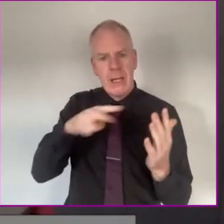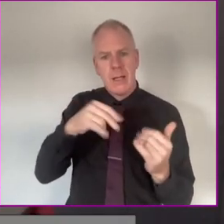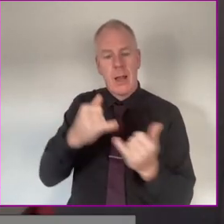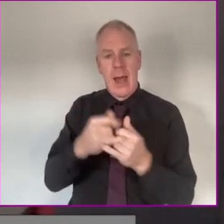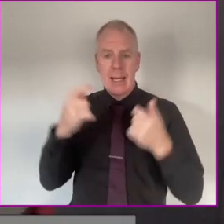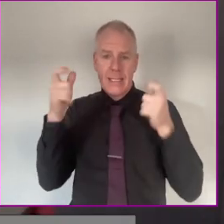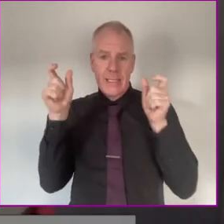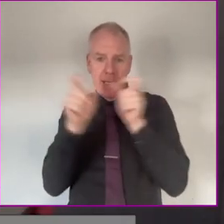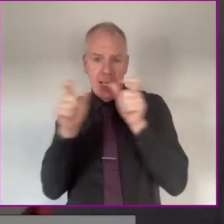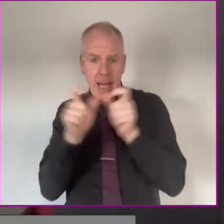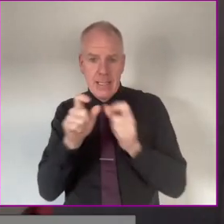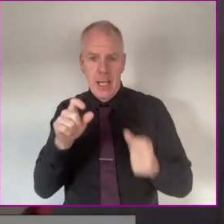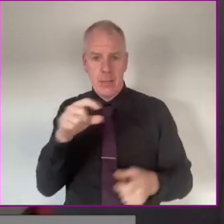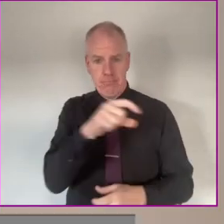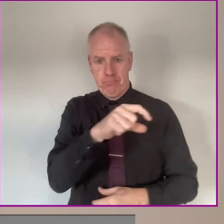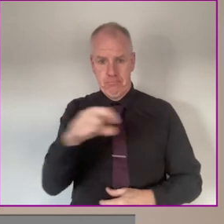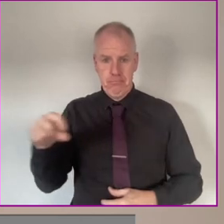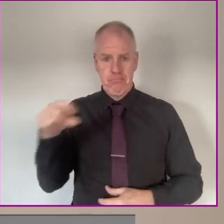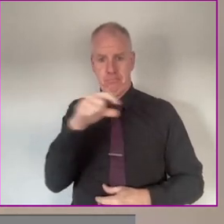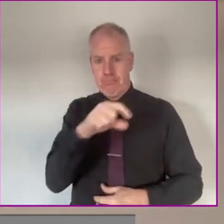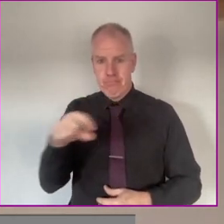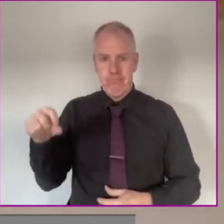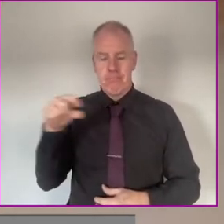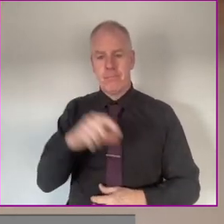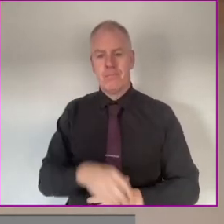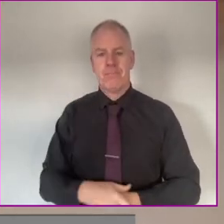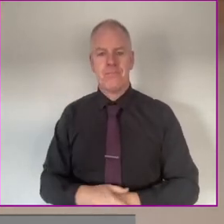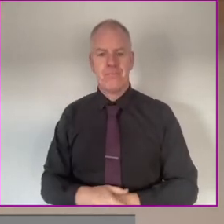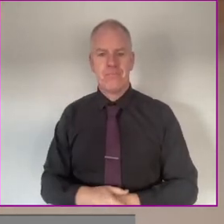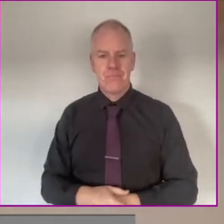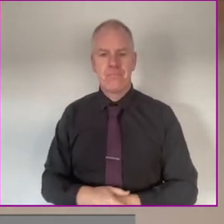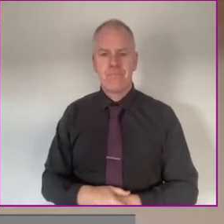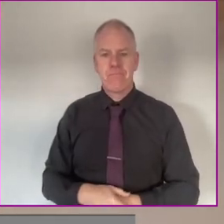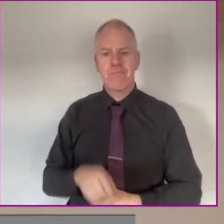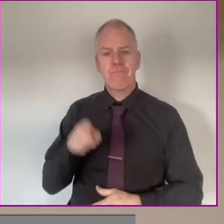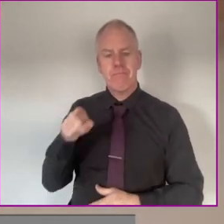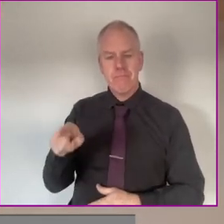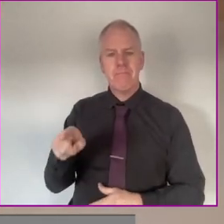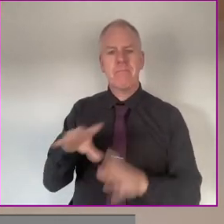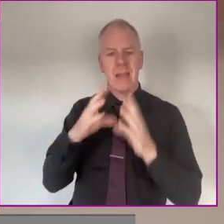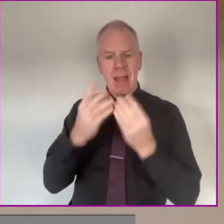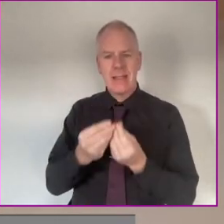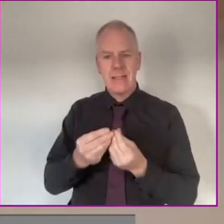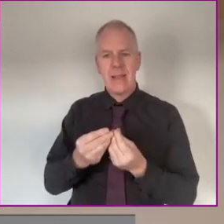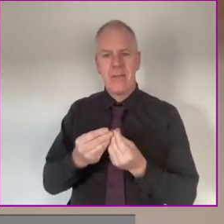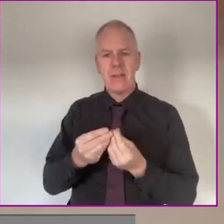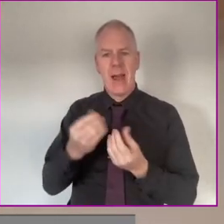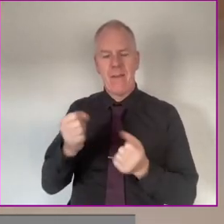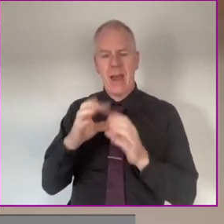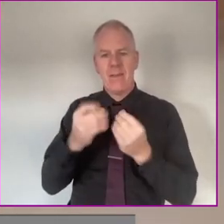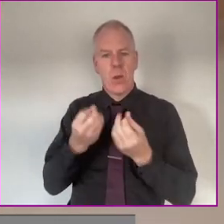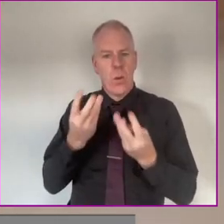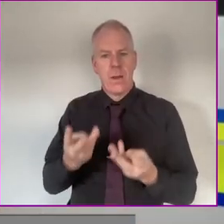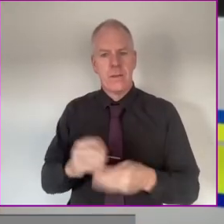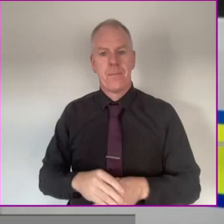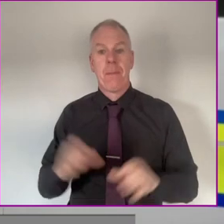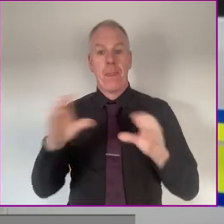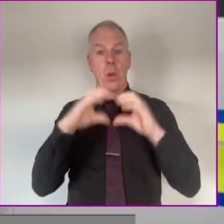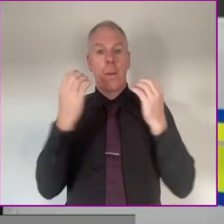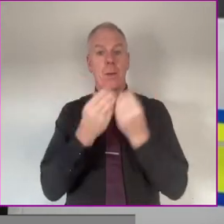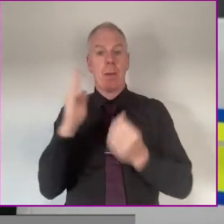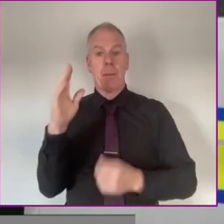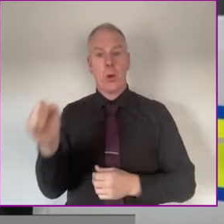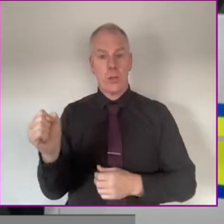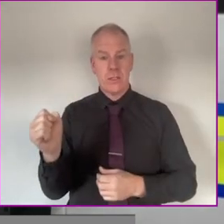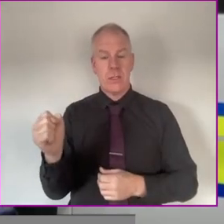difficulties such as dyslexia. The Dursleys had everything they wanted. The